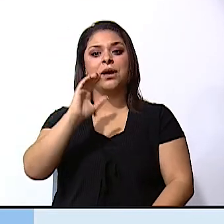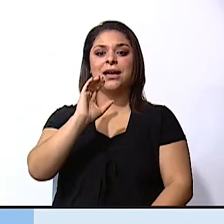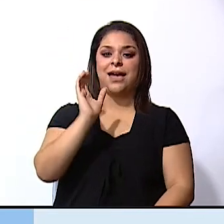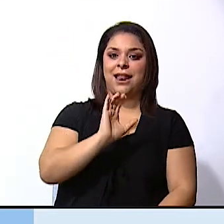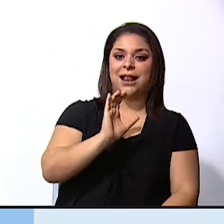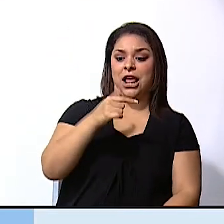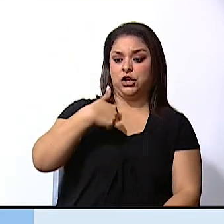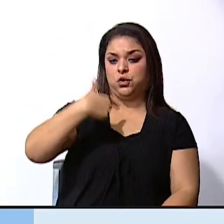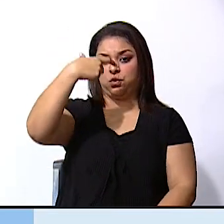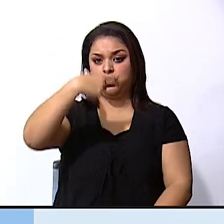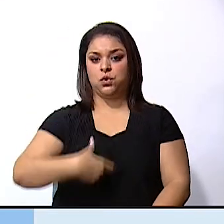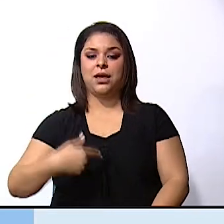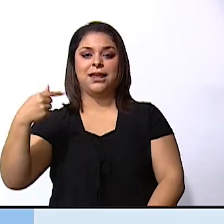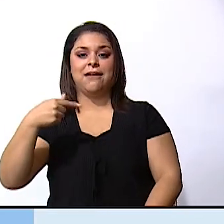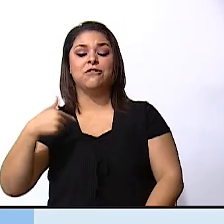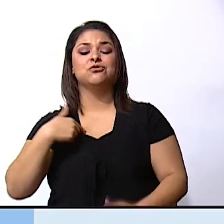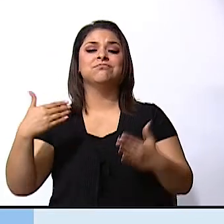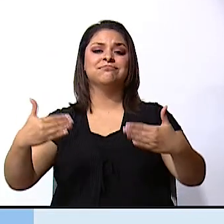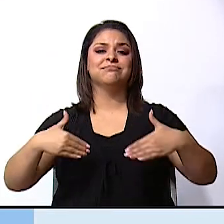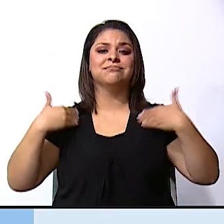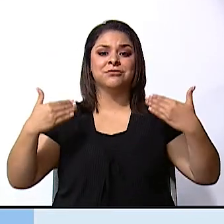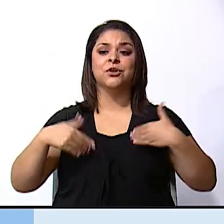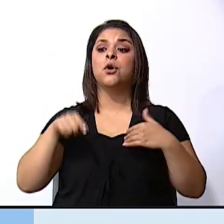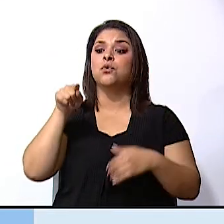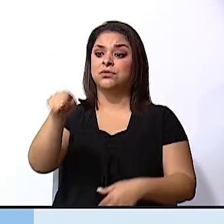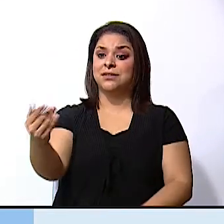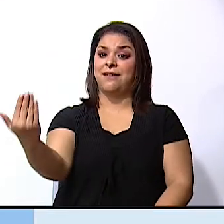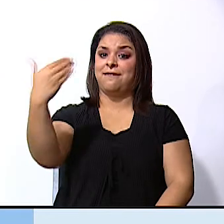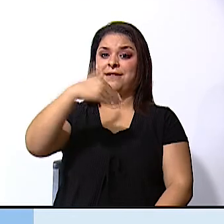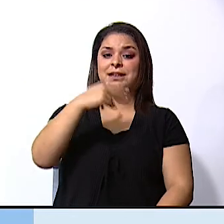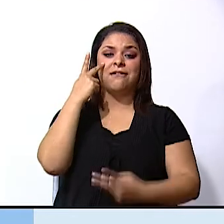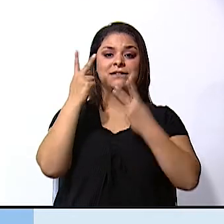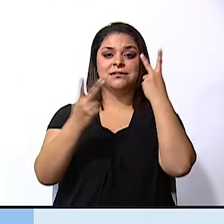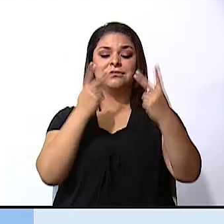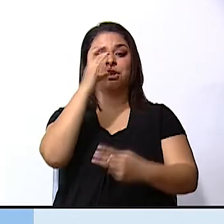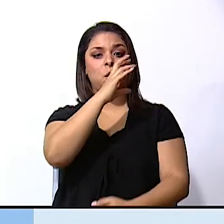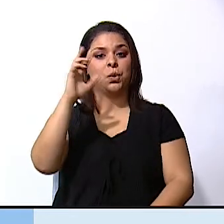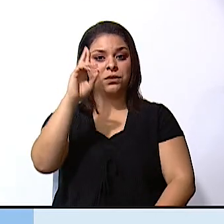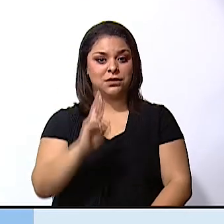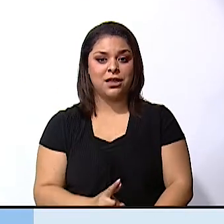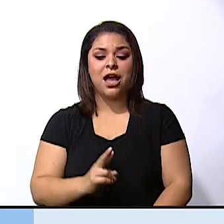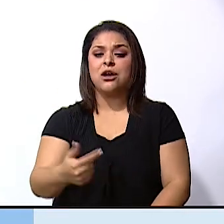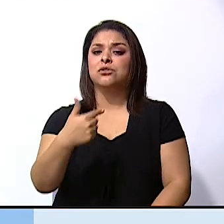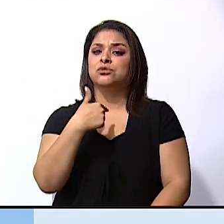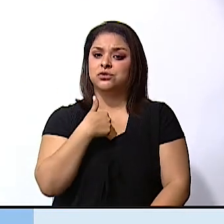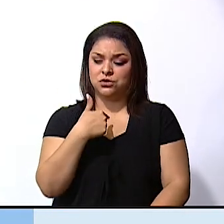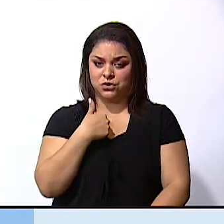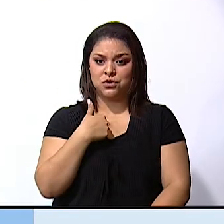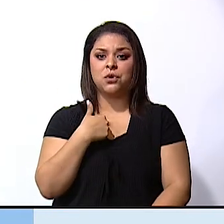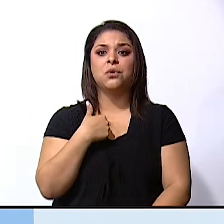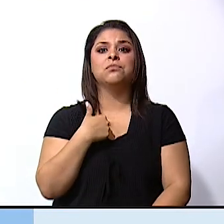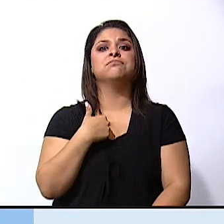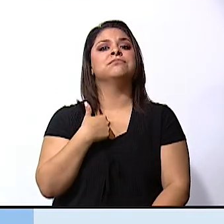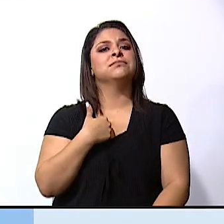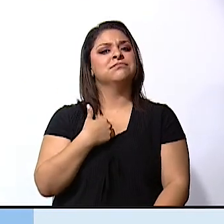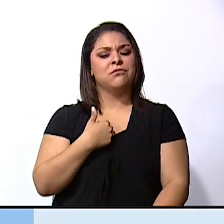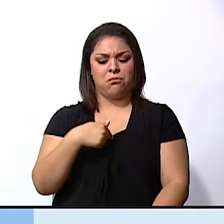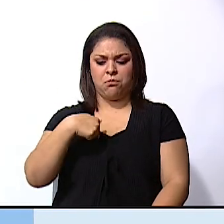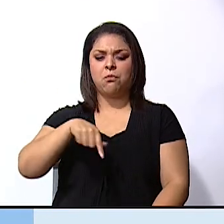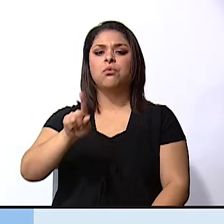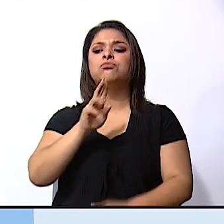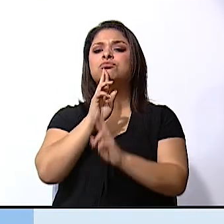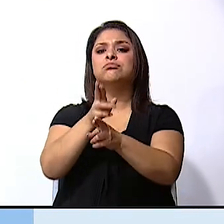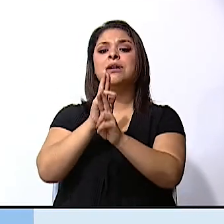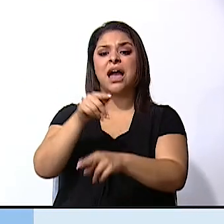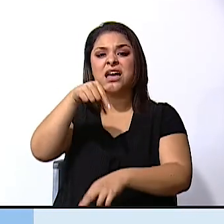I am very happy that you want to visit Costa Rica. I am pleased to answer your questions about